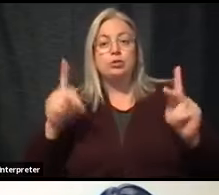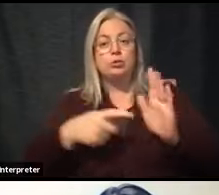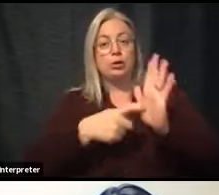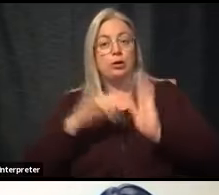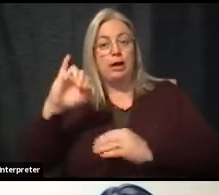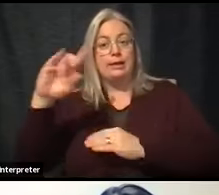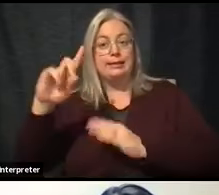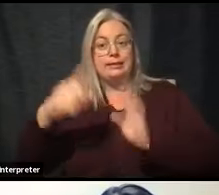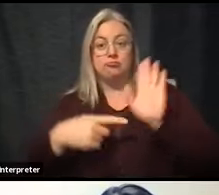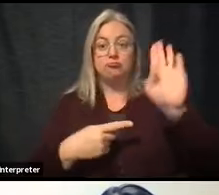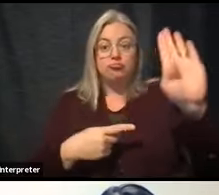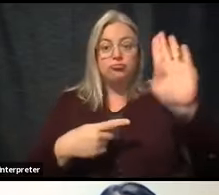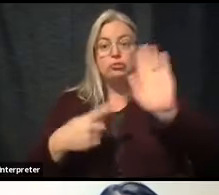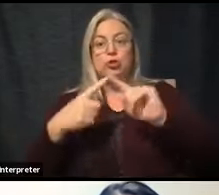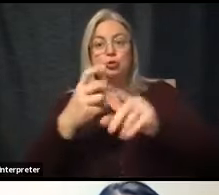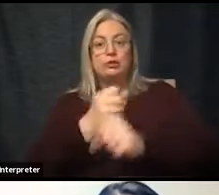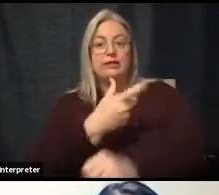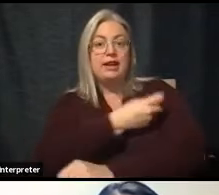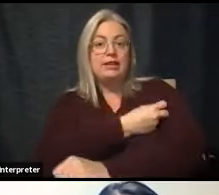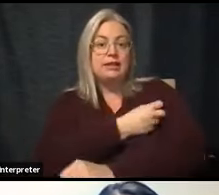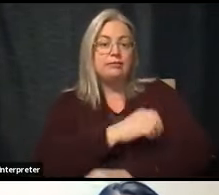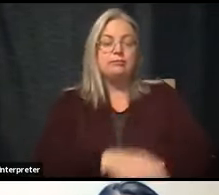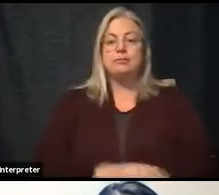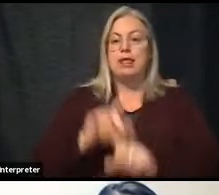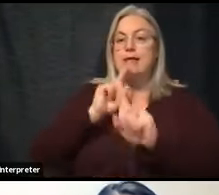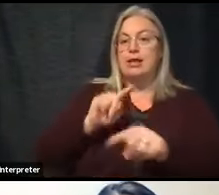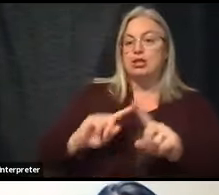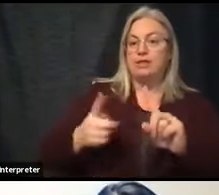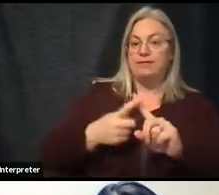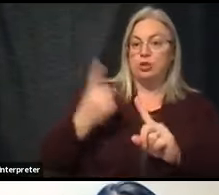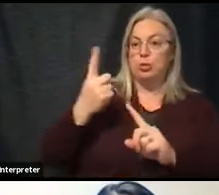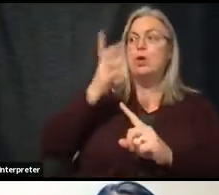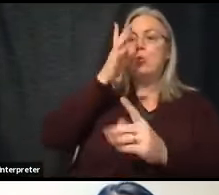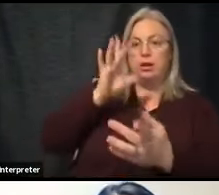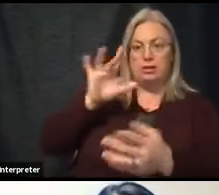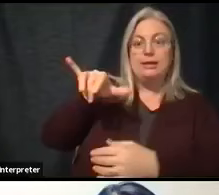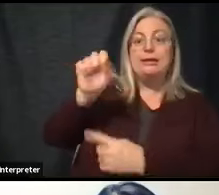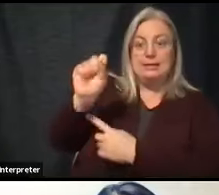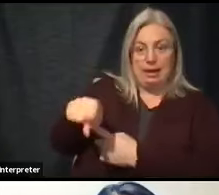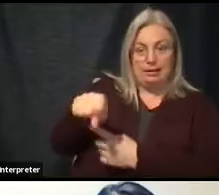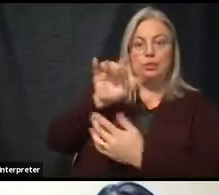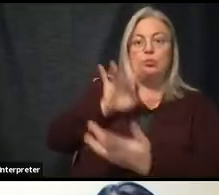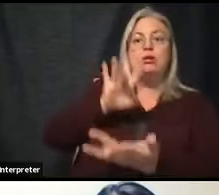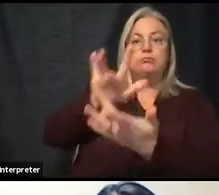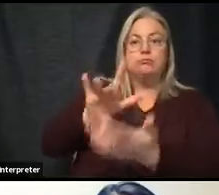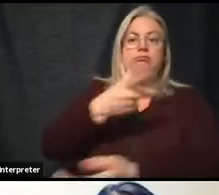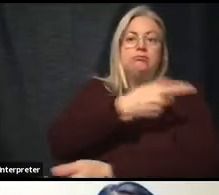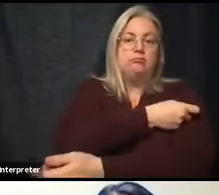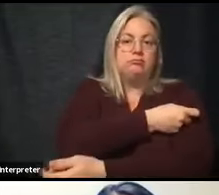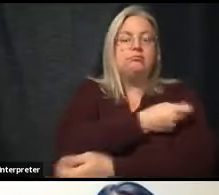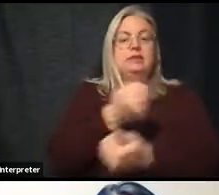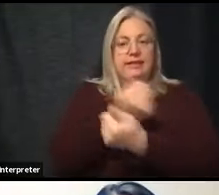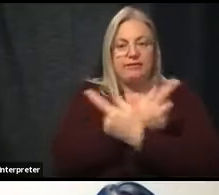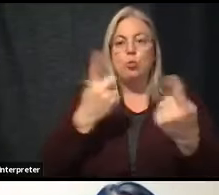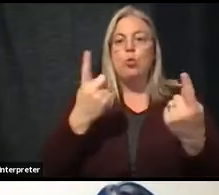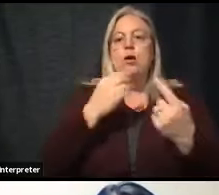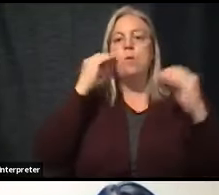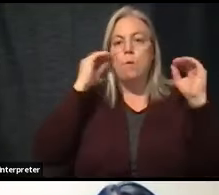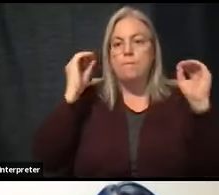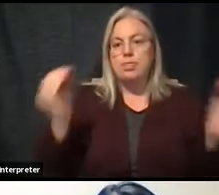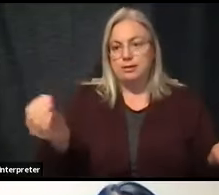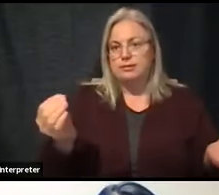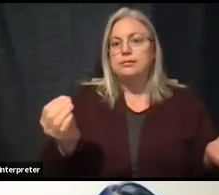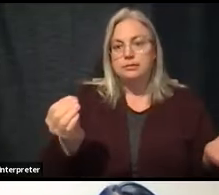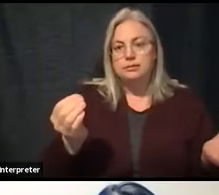get a vaccine? The answer to the first one is yes. We will be vaccinating everyone, including